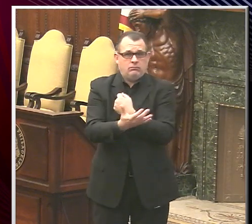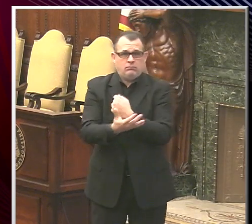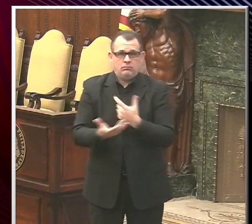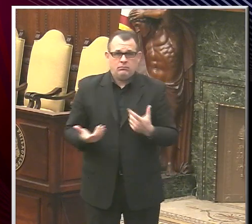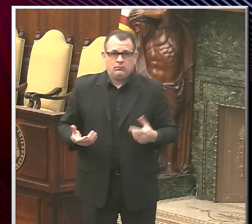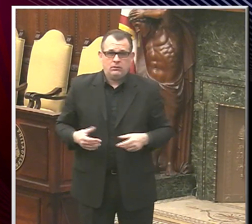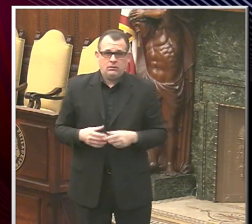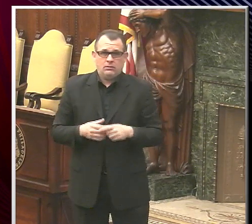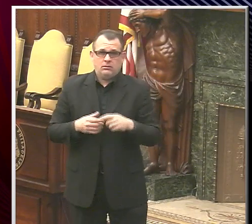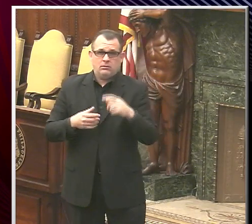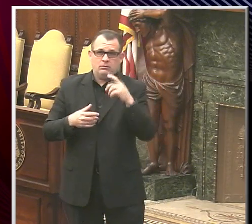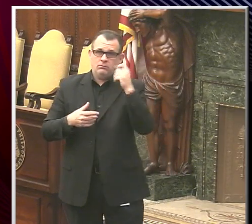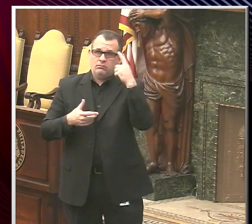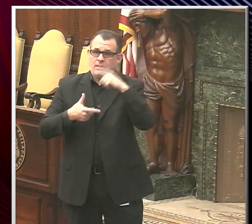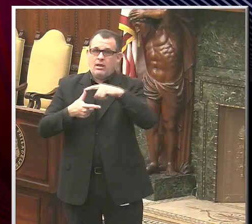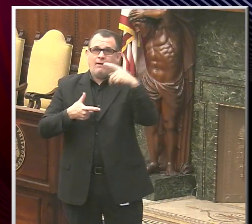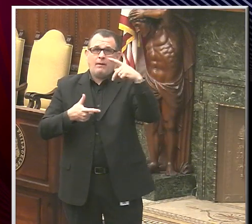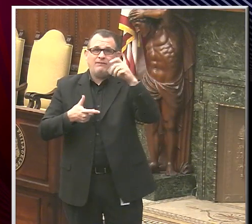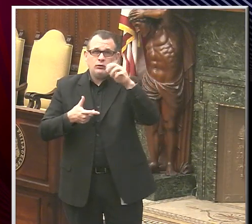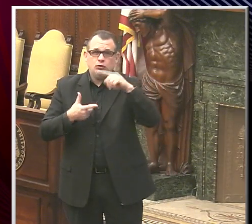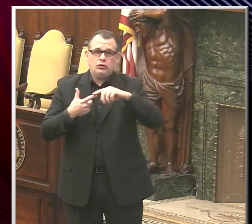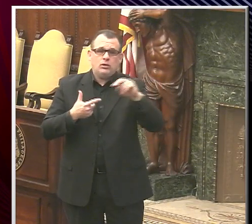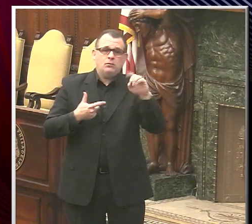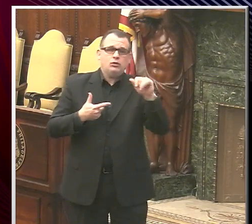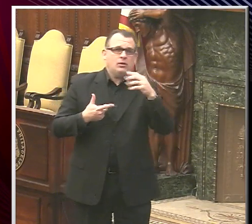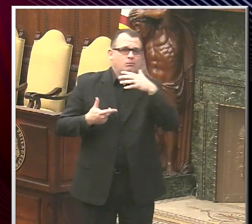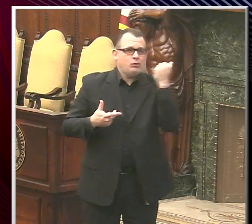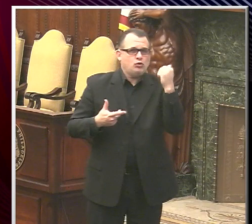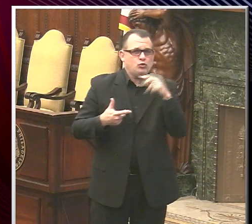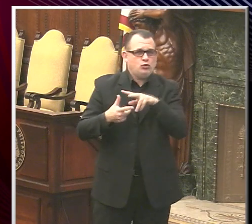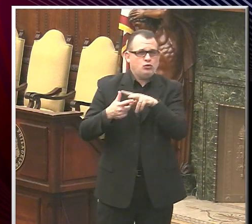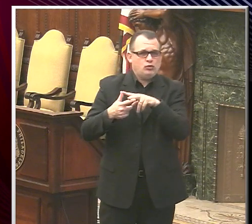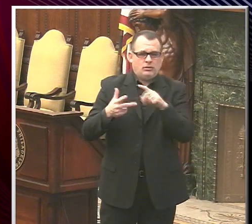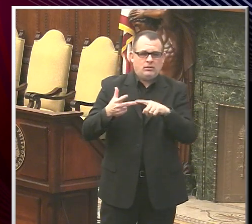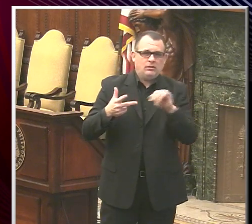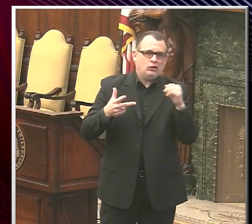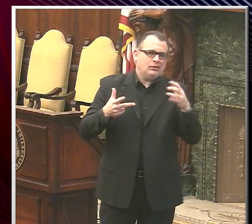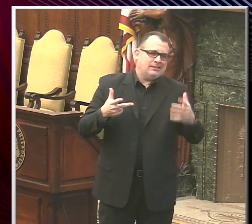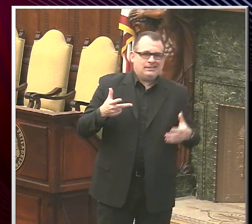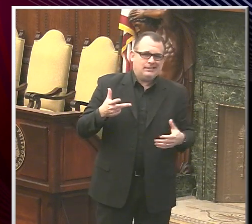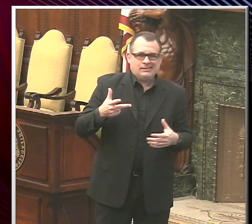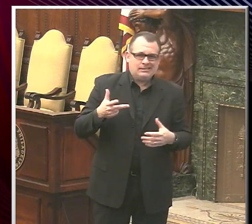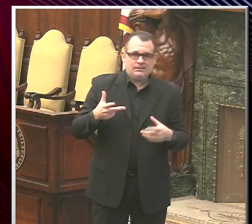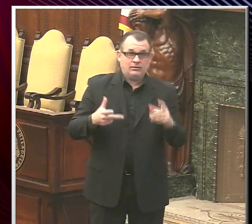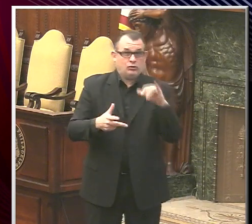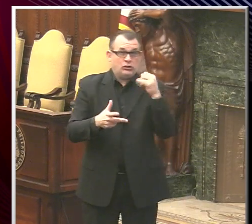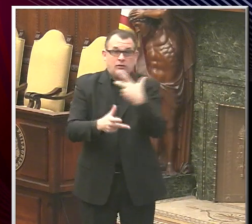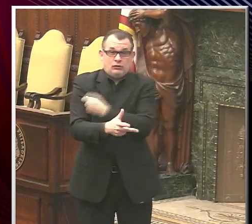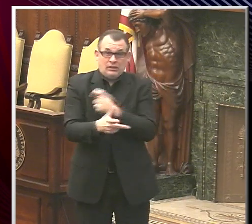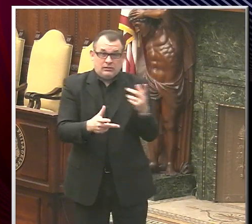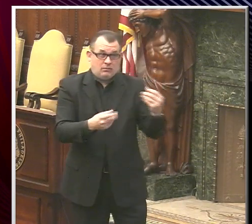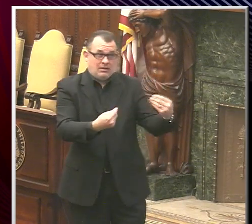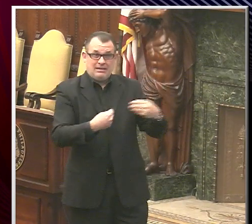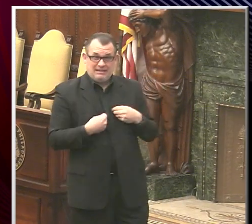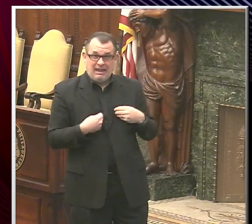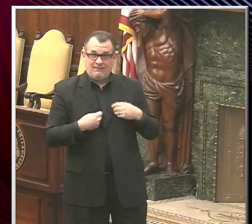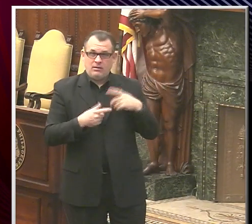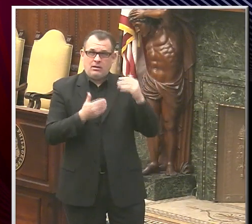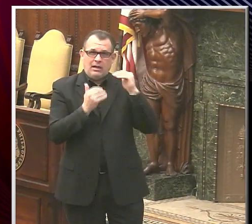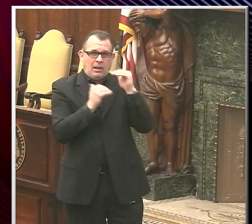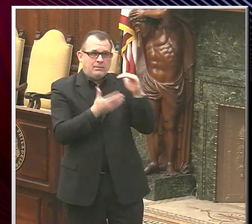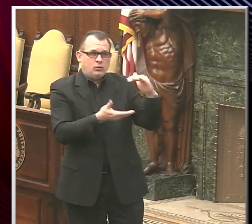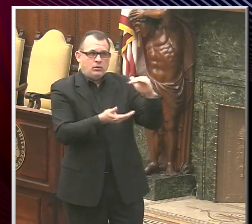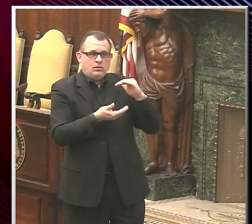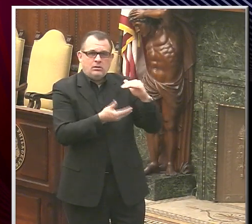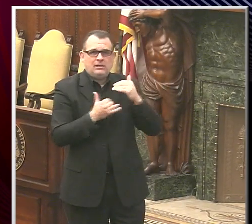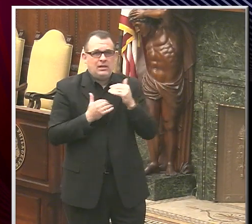Moderna and the Pfizer vaccines that we're giving right now. Now, initially, the Johnson & Johnson vaccine will come to us in very limited doses. Based on what